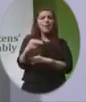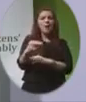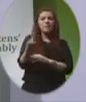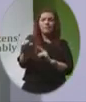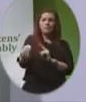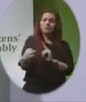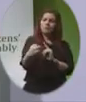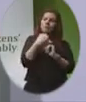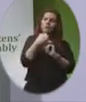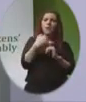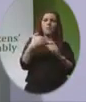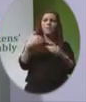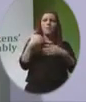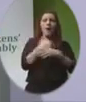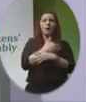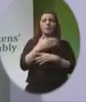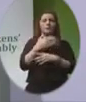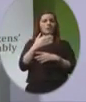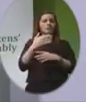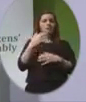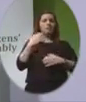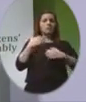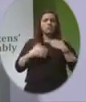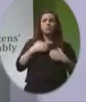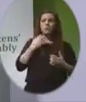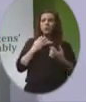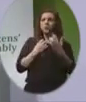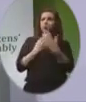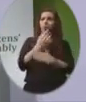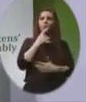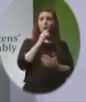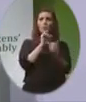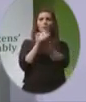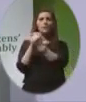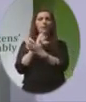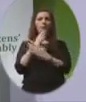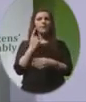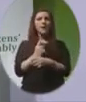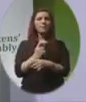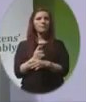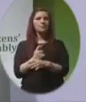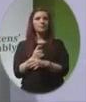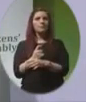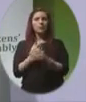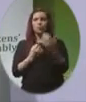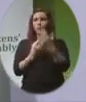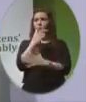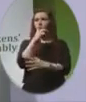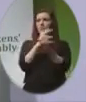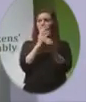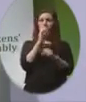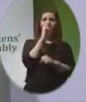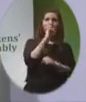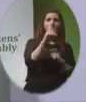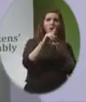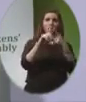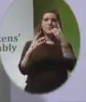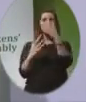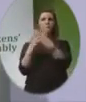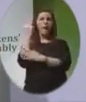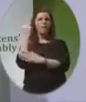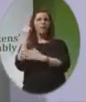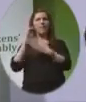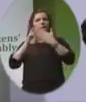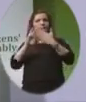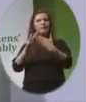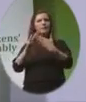struck by the incredible stories you come in personal contact with. Stories of hope and survival against the greatest of